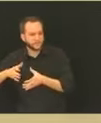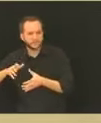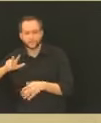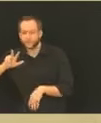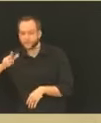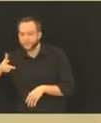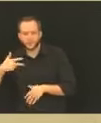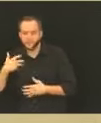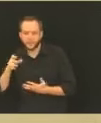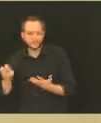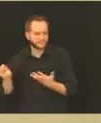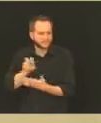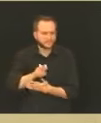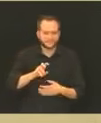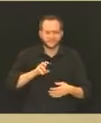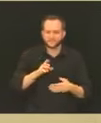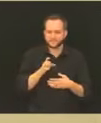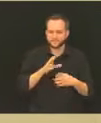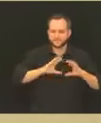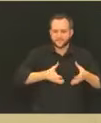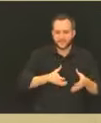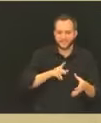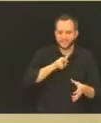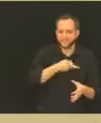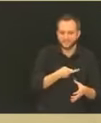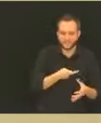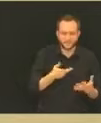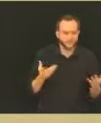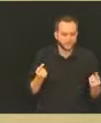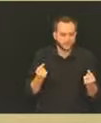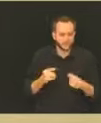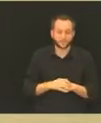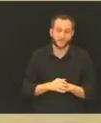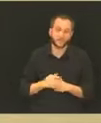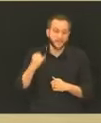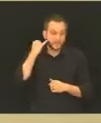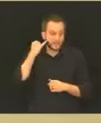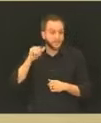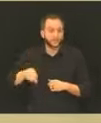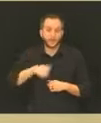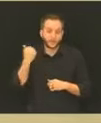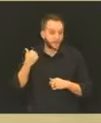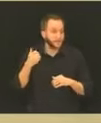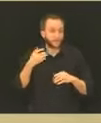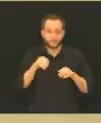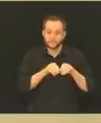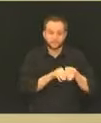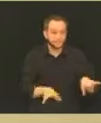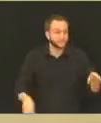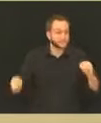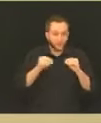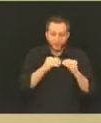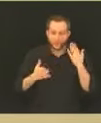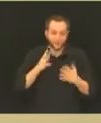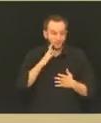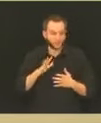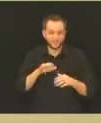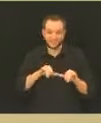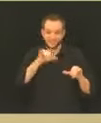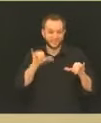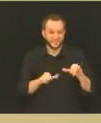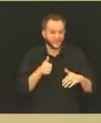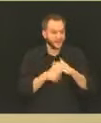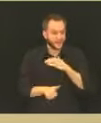one. If we end up putting all of our residents in phase two, then we might be in phase two for the next few months. So the